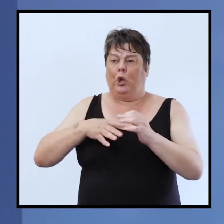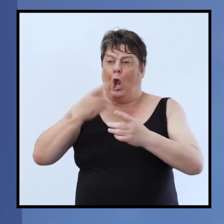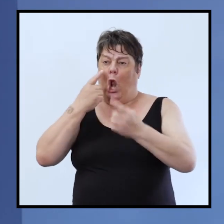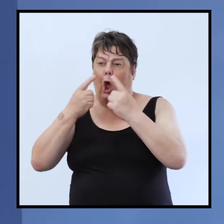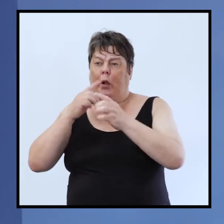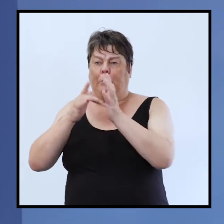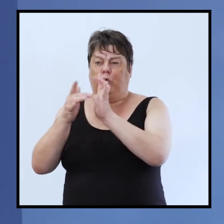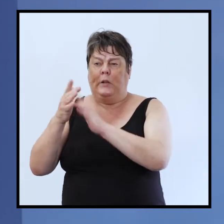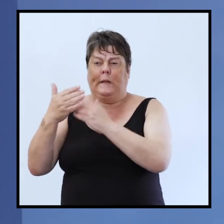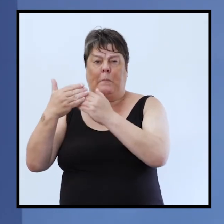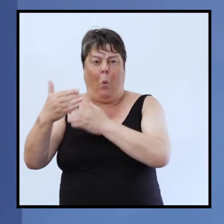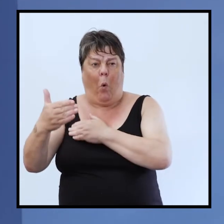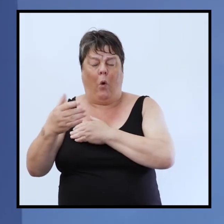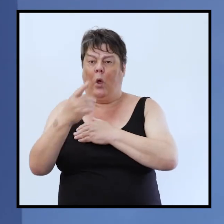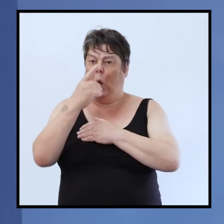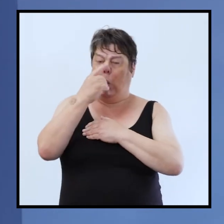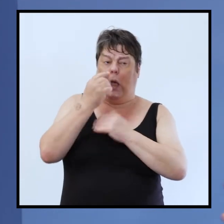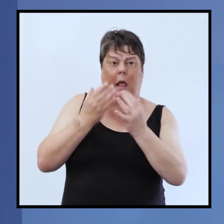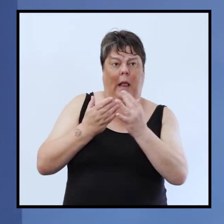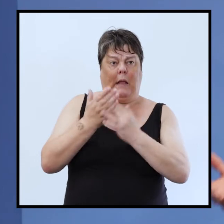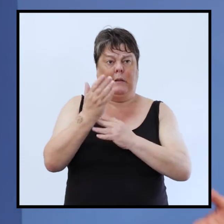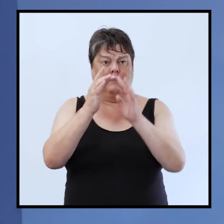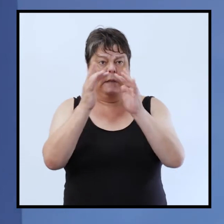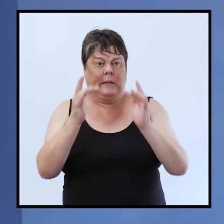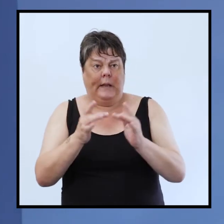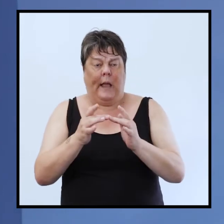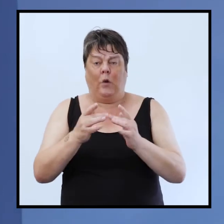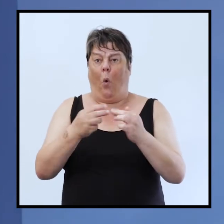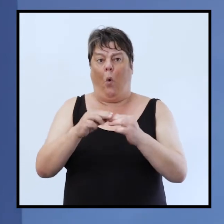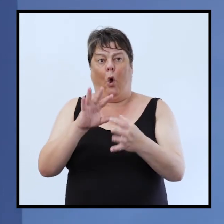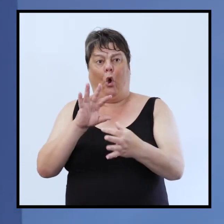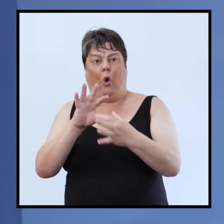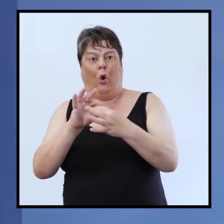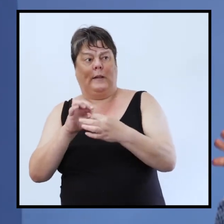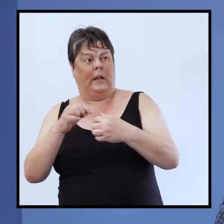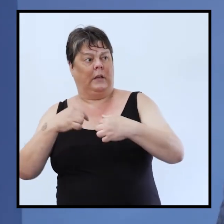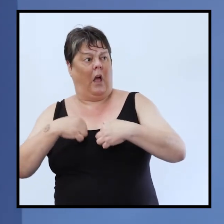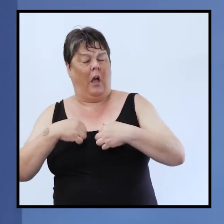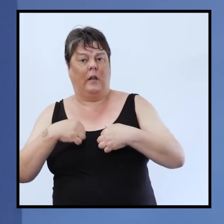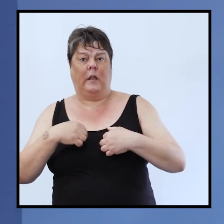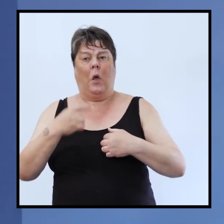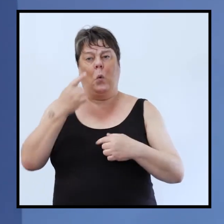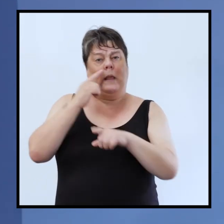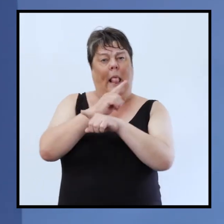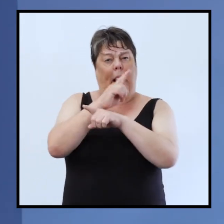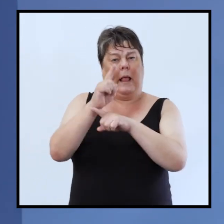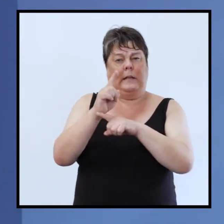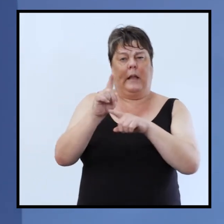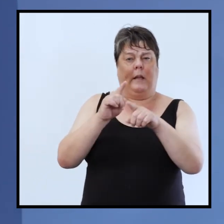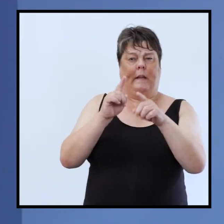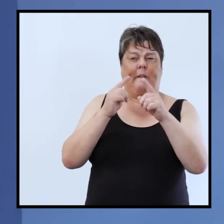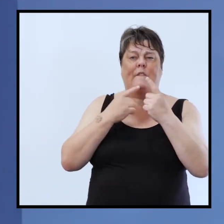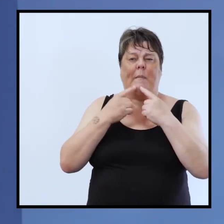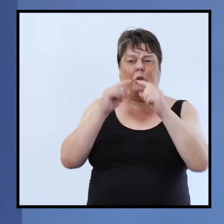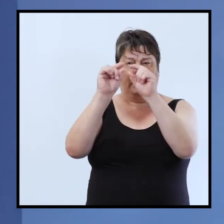there's other things and and we'd love to chat to if you want to get in touch through any of the message you know the ways of contacting us at the end